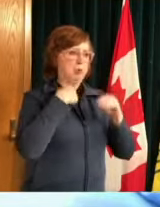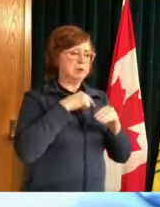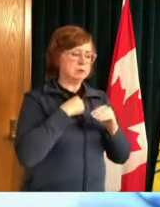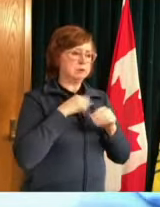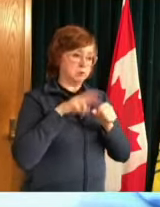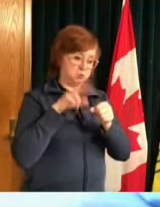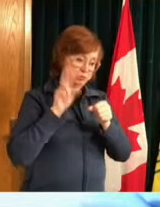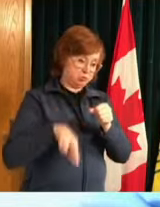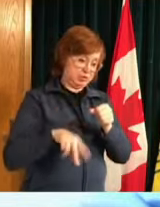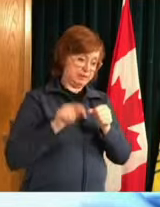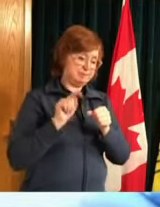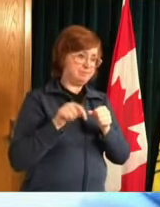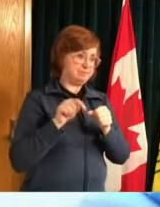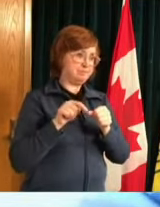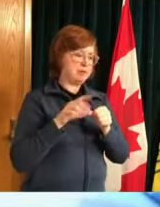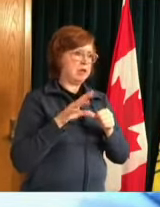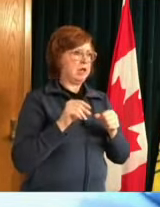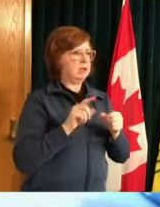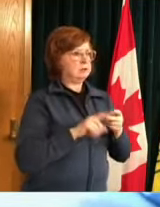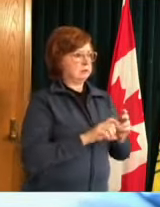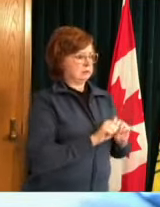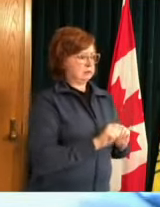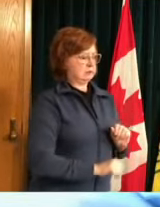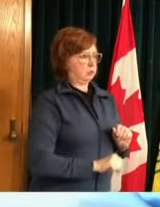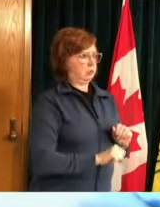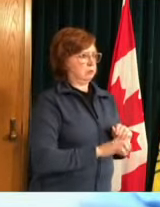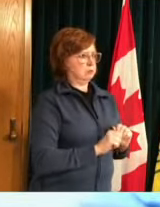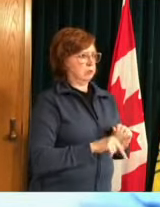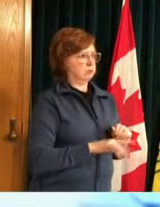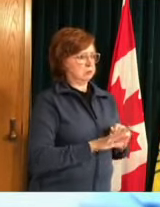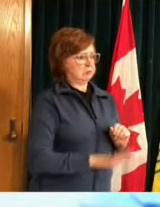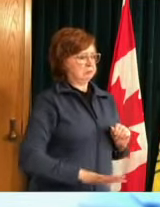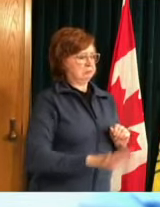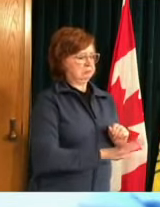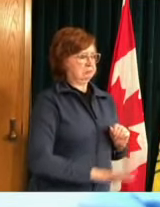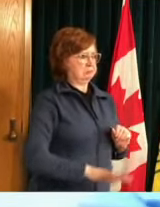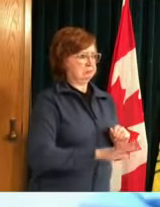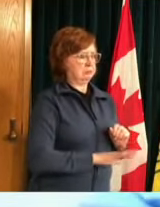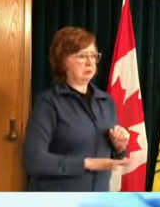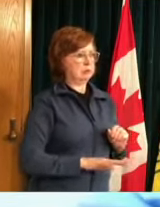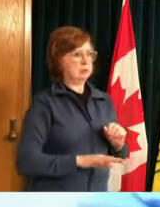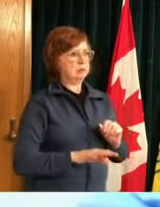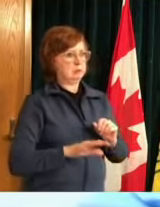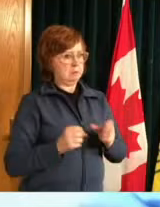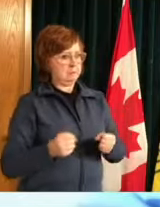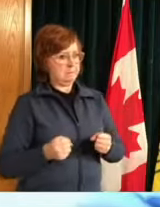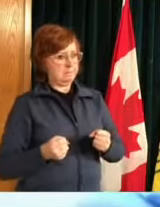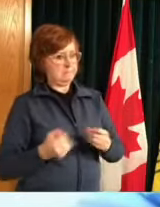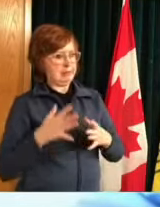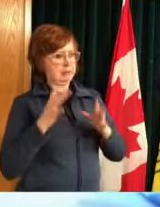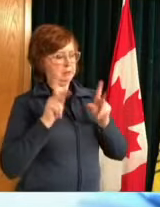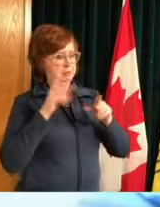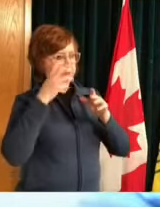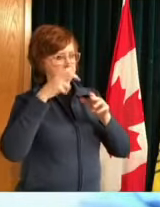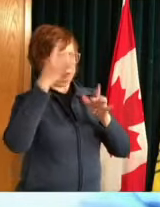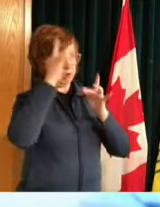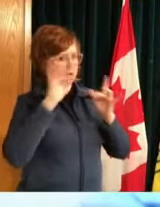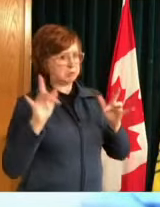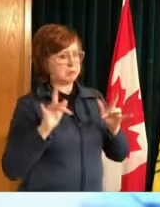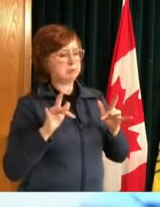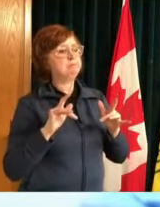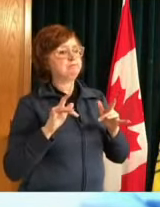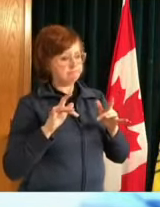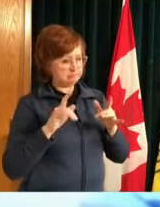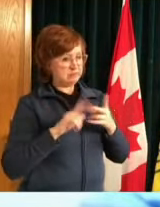are generating high icu and hospitalization numbers in saskatchewan primarily in regina but to a lower